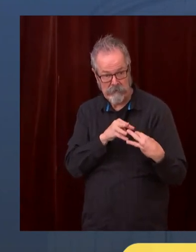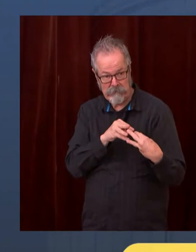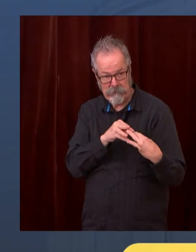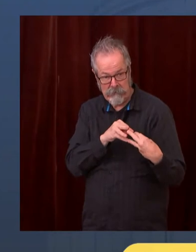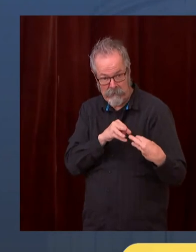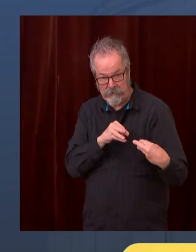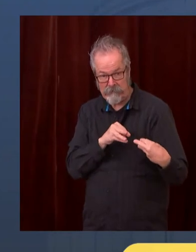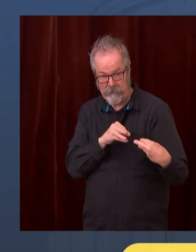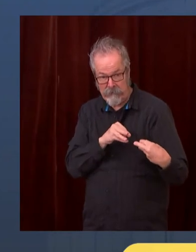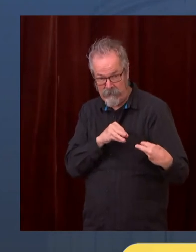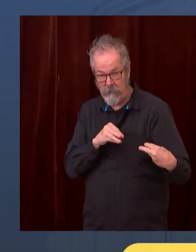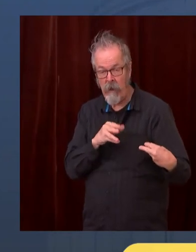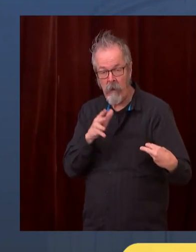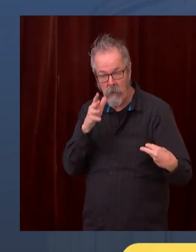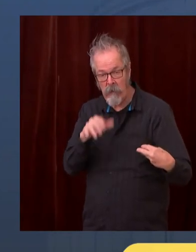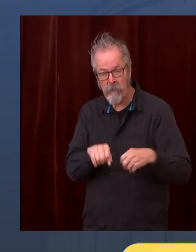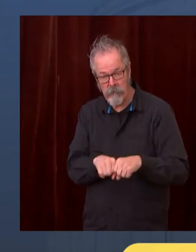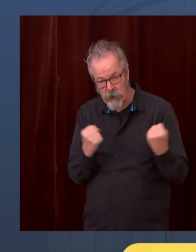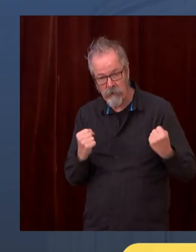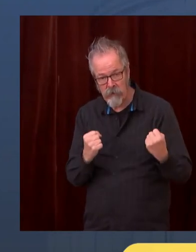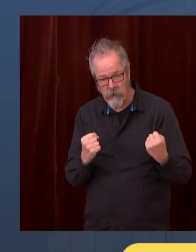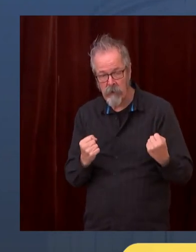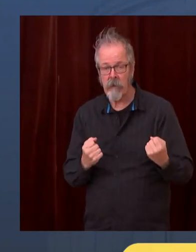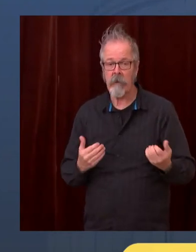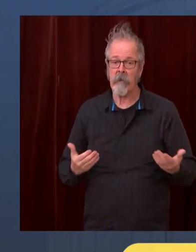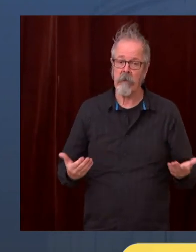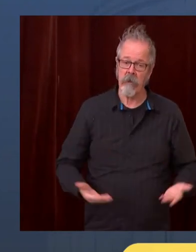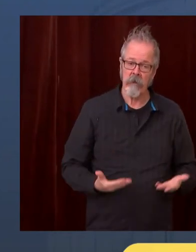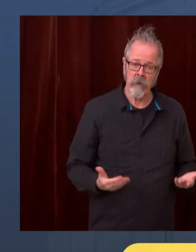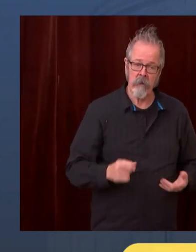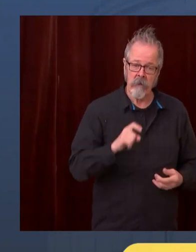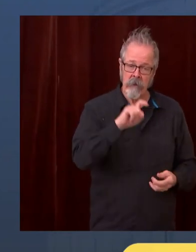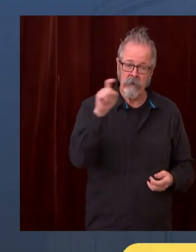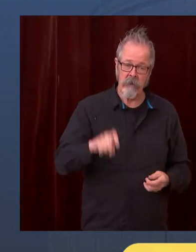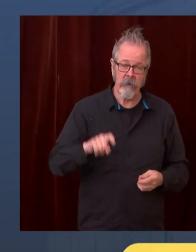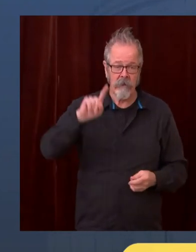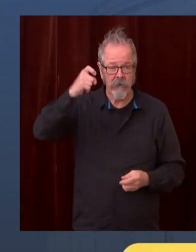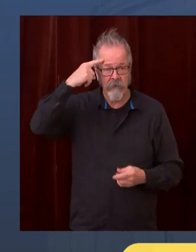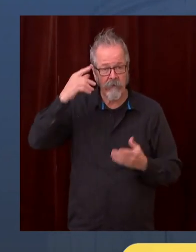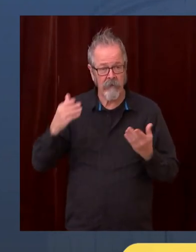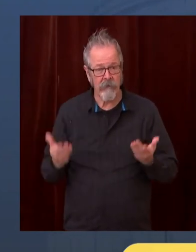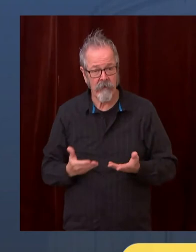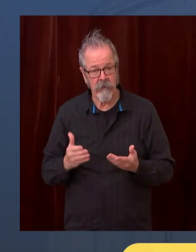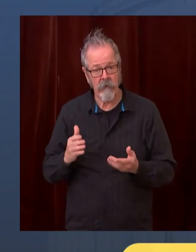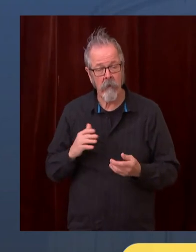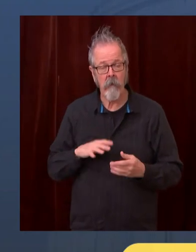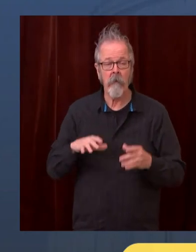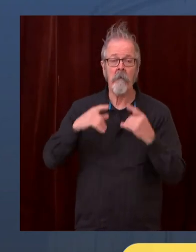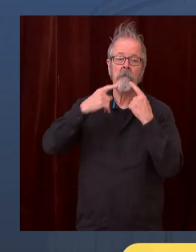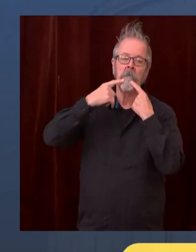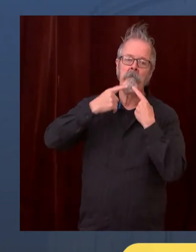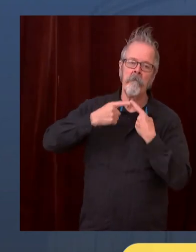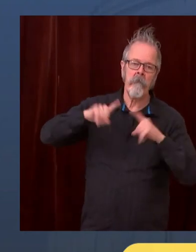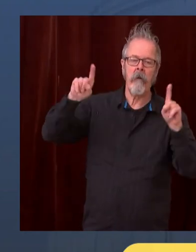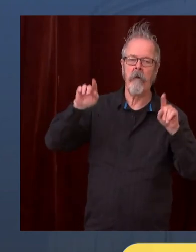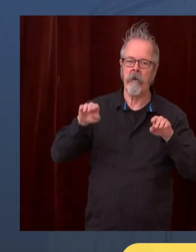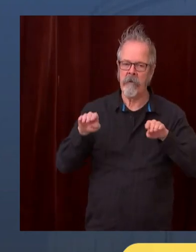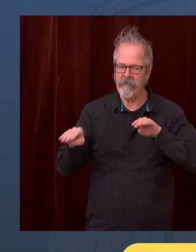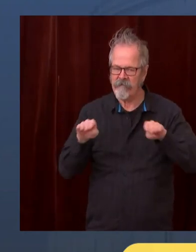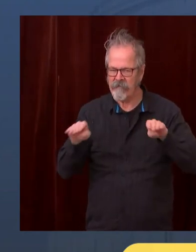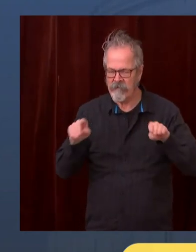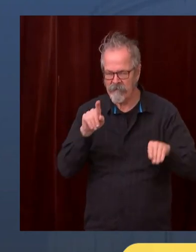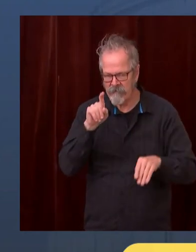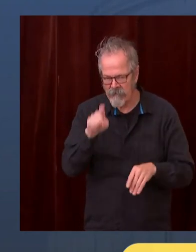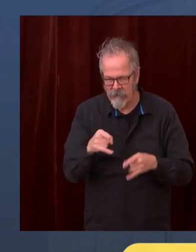Governor Inslee and the team have been responsive and have been assertive in starting early and in advance of